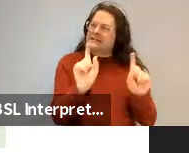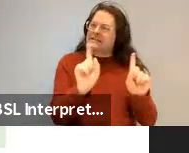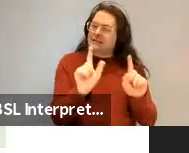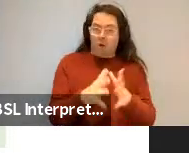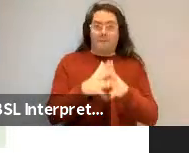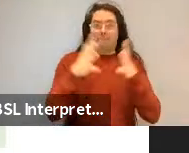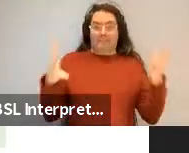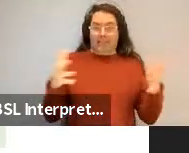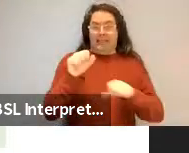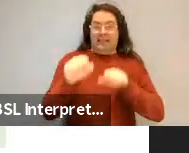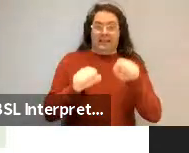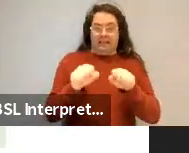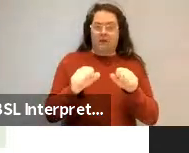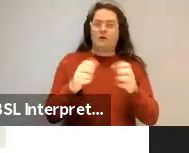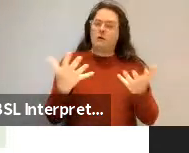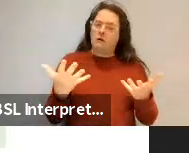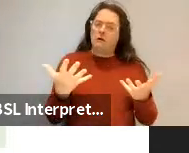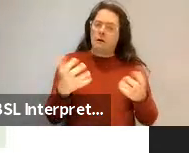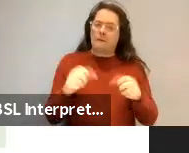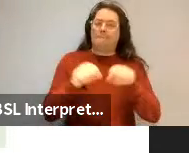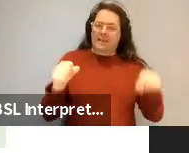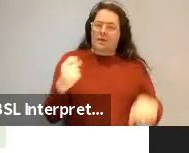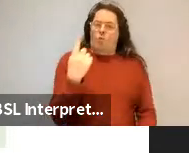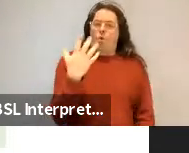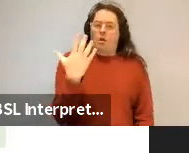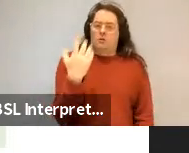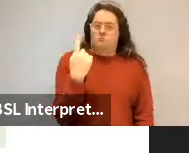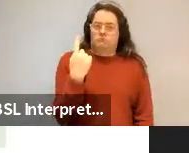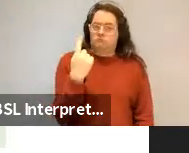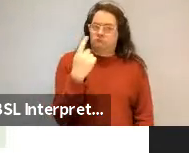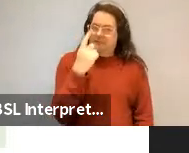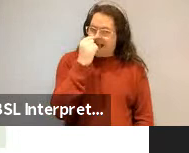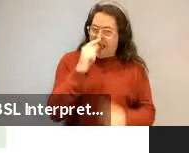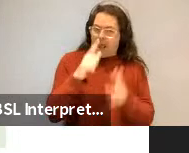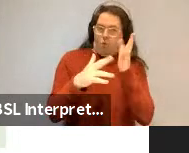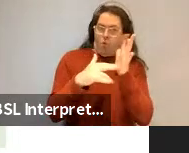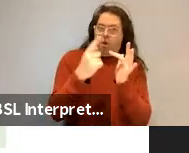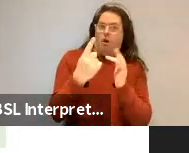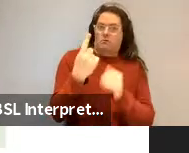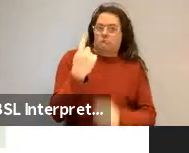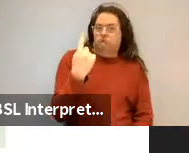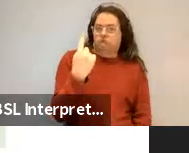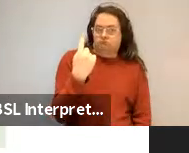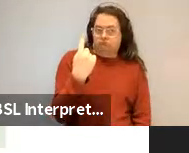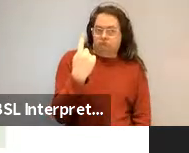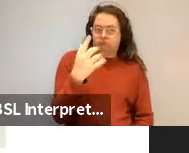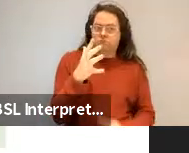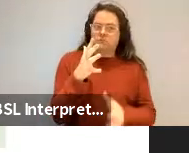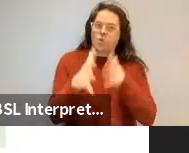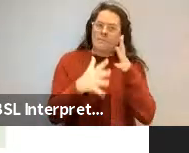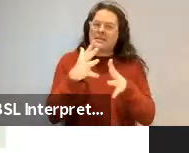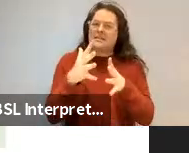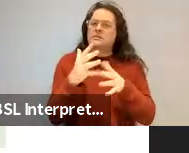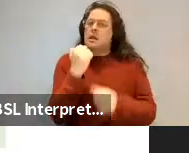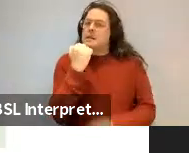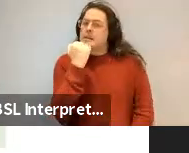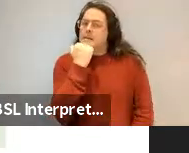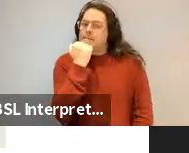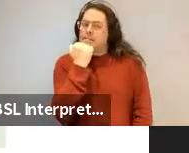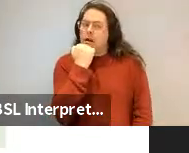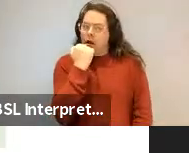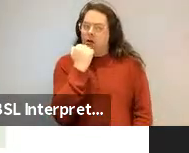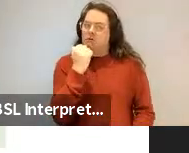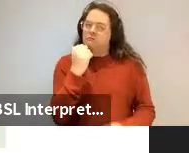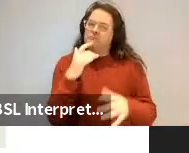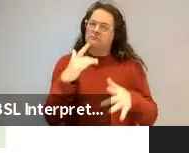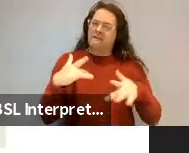So cardinal one emphasizes quantity and it often, um, has a determiner like use. So it can